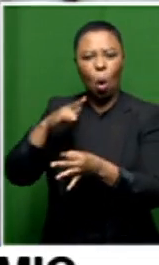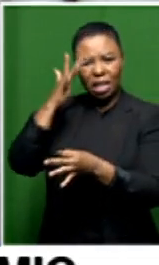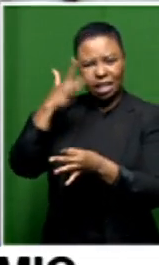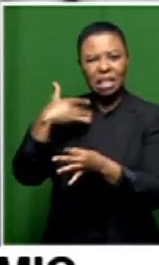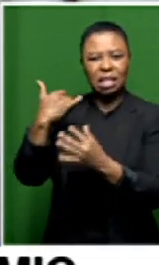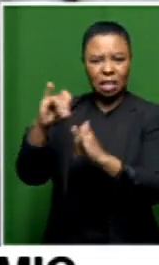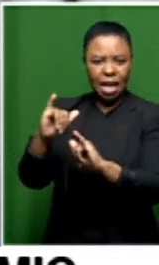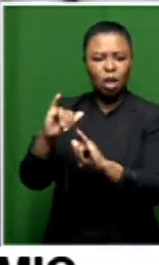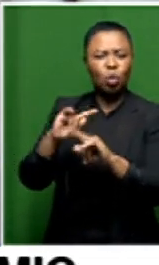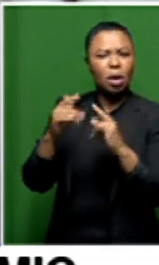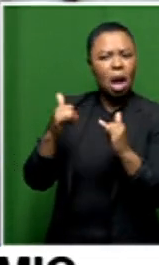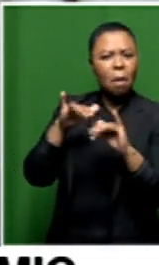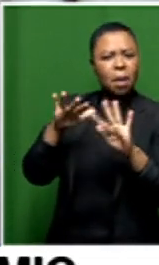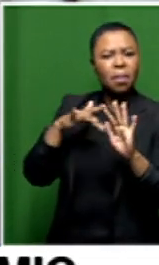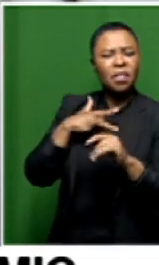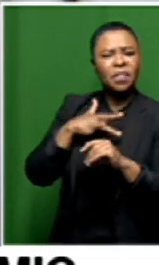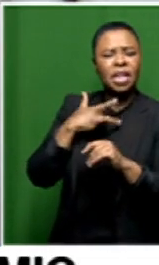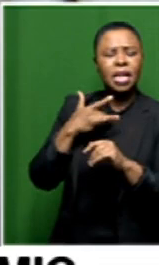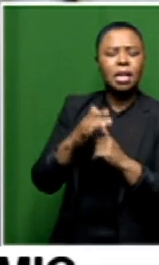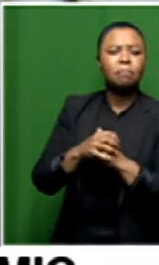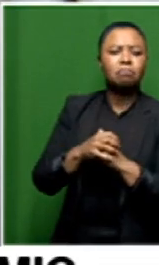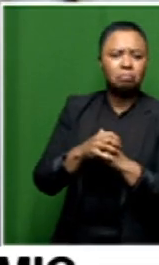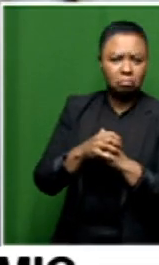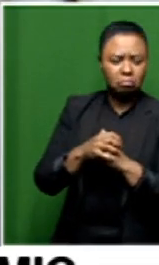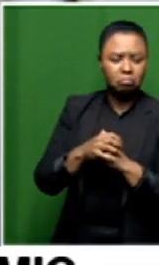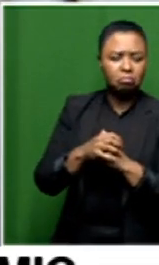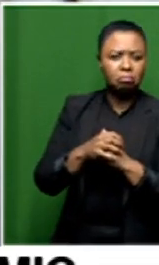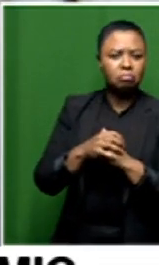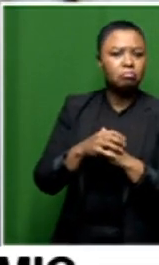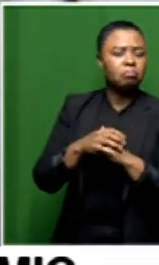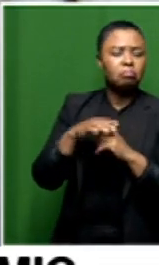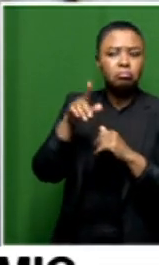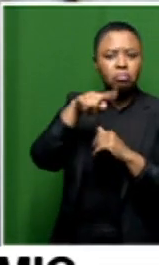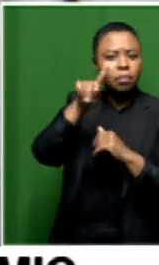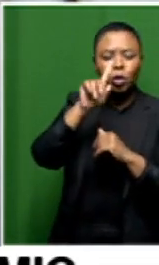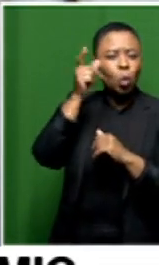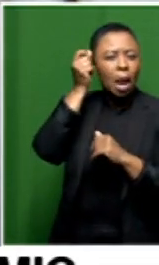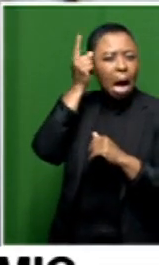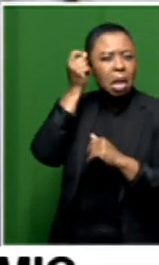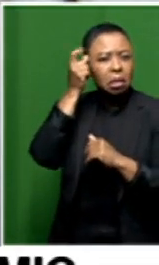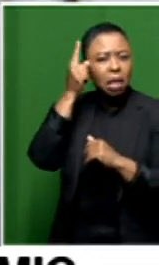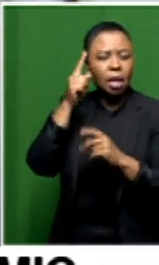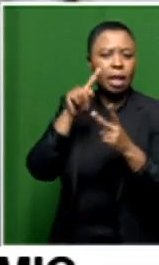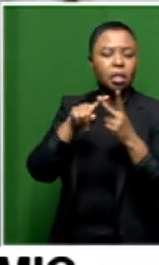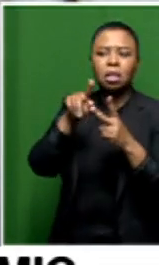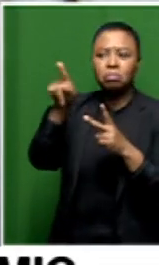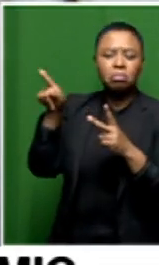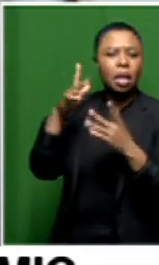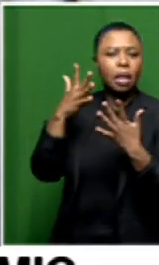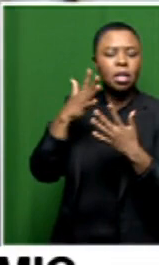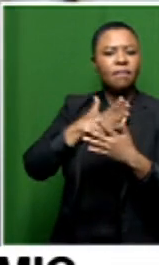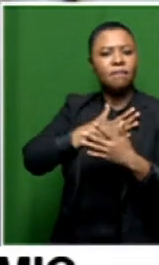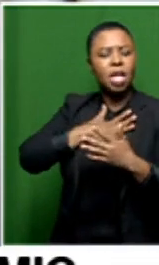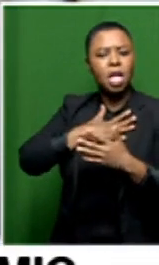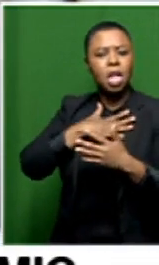stands out is that they feel that people don't necessarily understand people don't empathize uh so